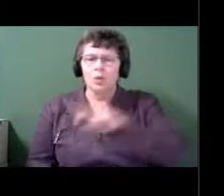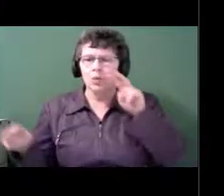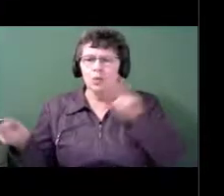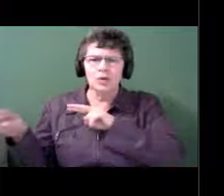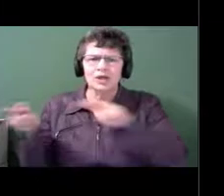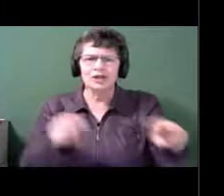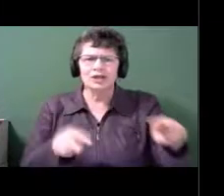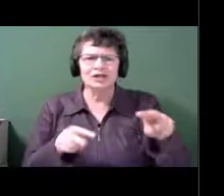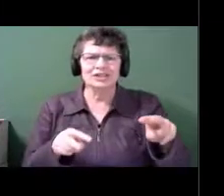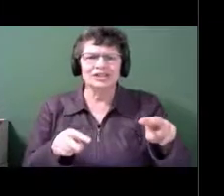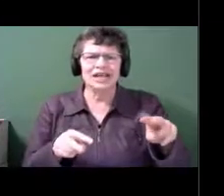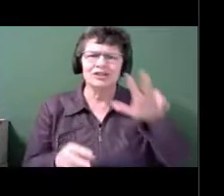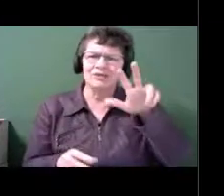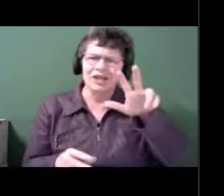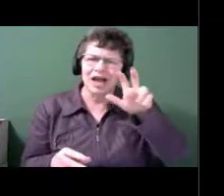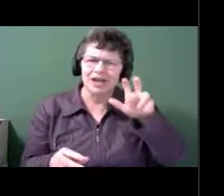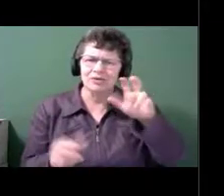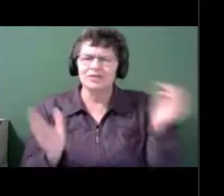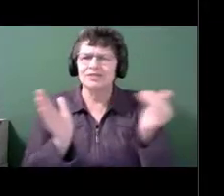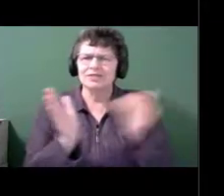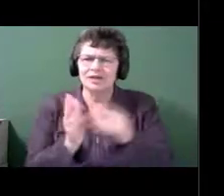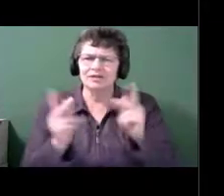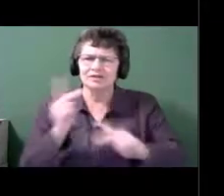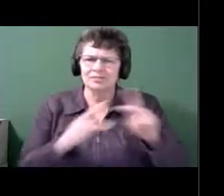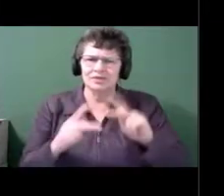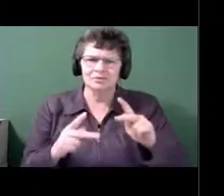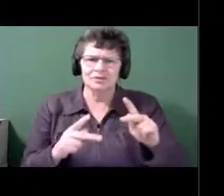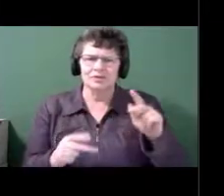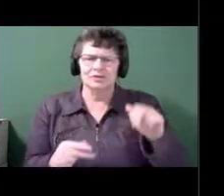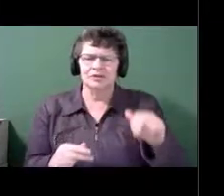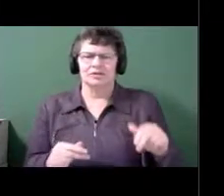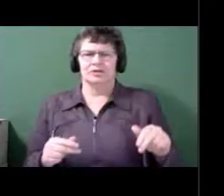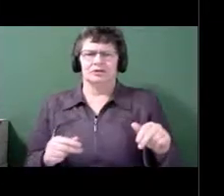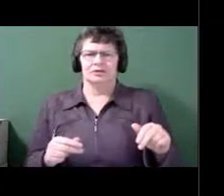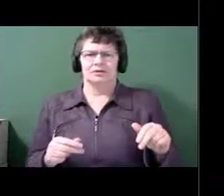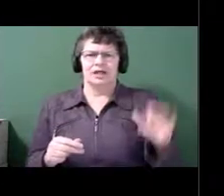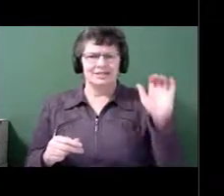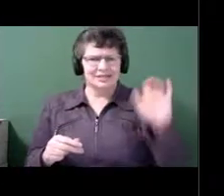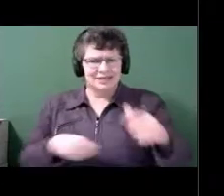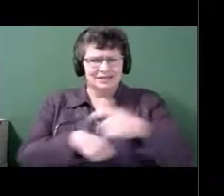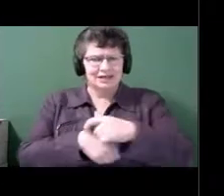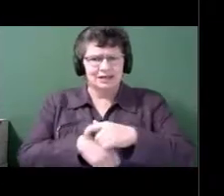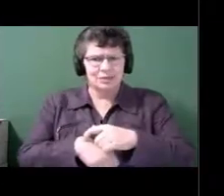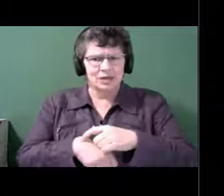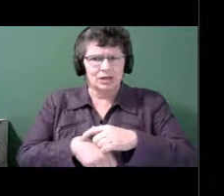had this triple whammy of hearing, vision and cognitive problems altogether.